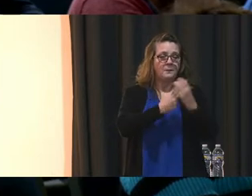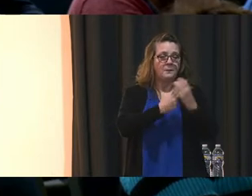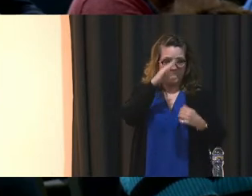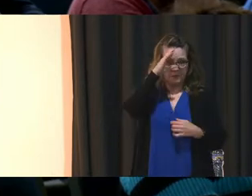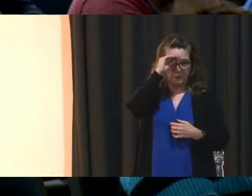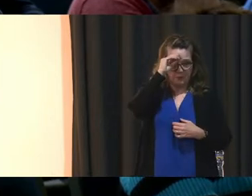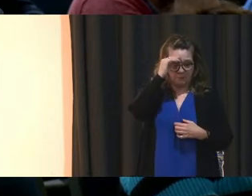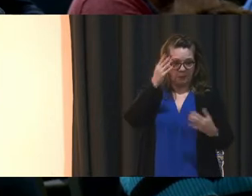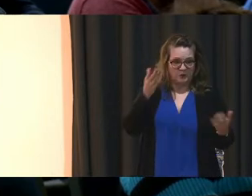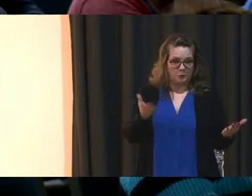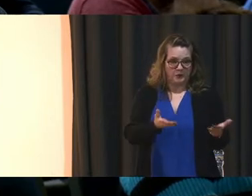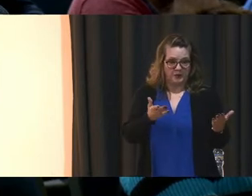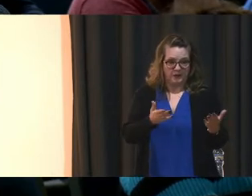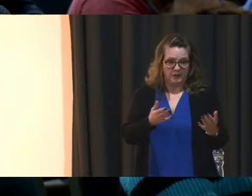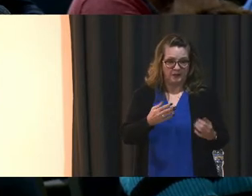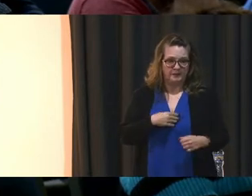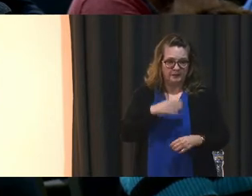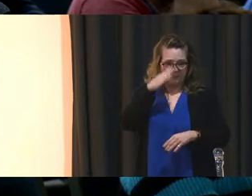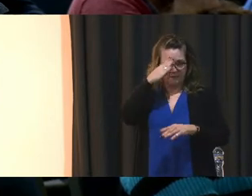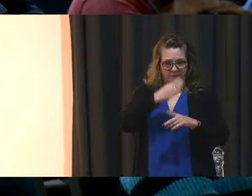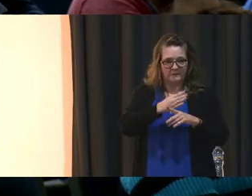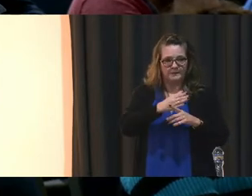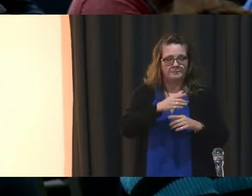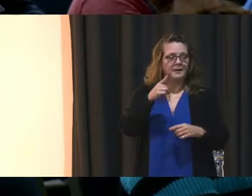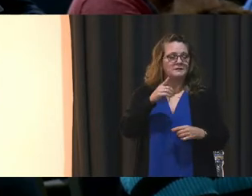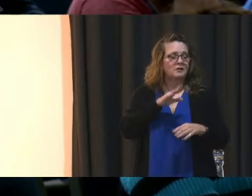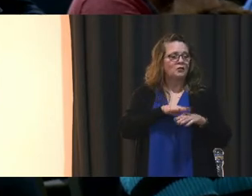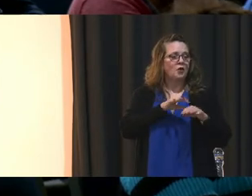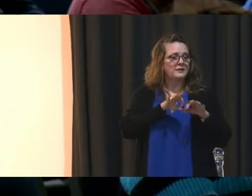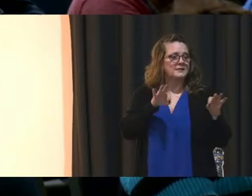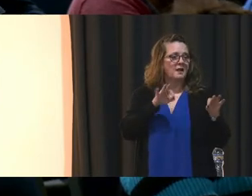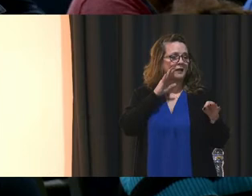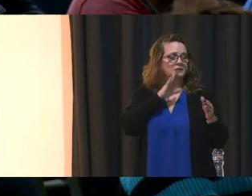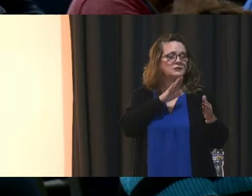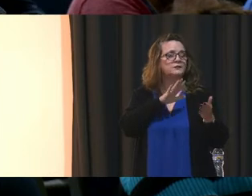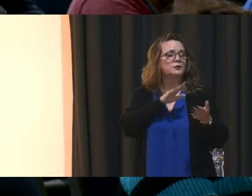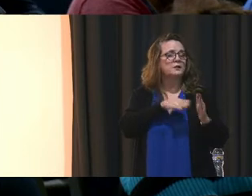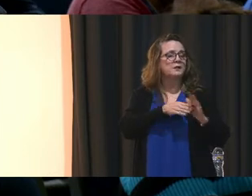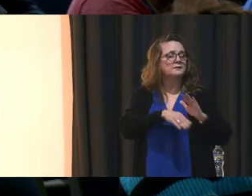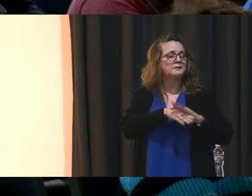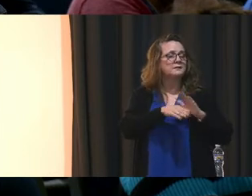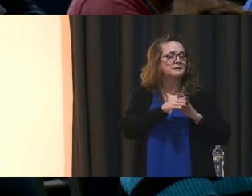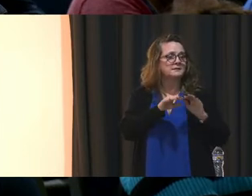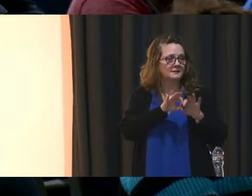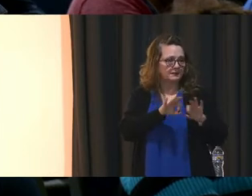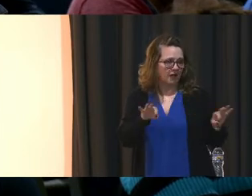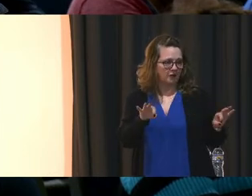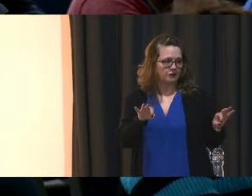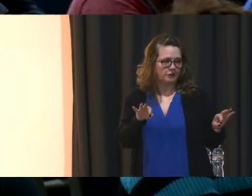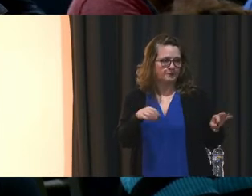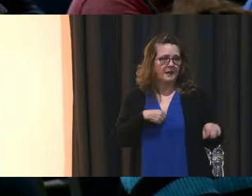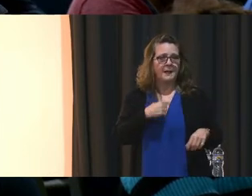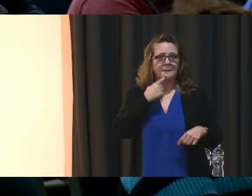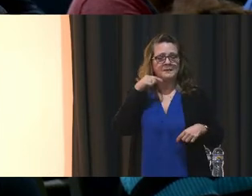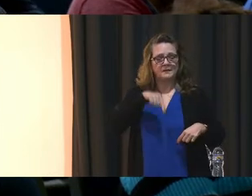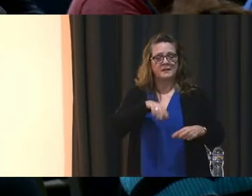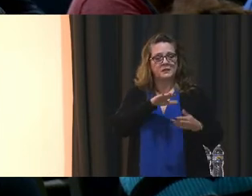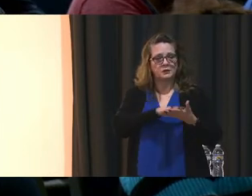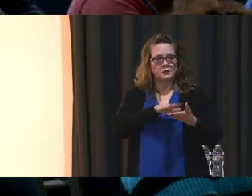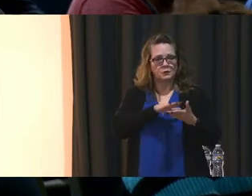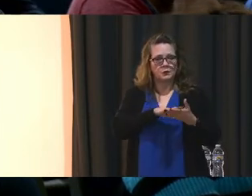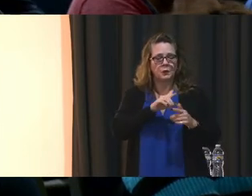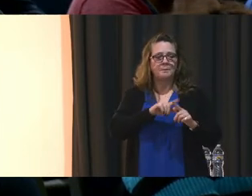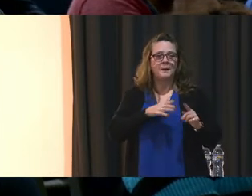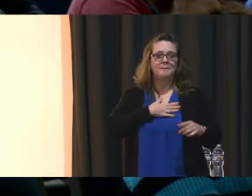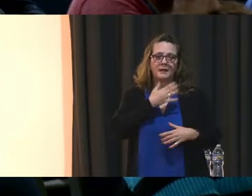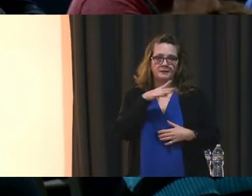athletes here. My son is actually on a scholarship for soccer out of High Point, and I'm grateful for that. I miss High Point, but my